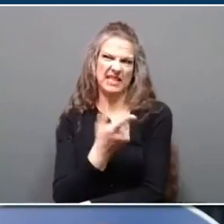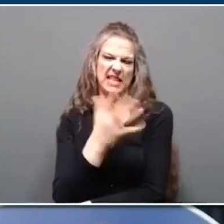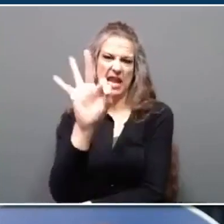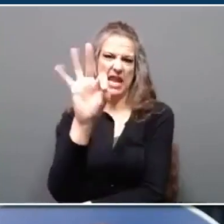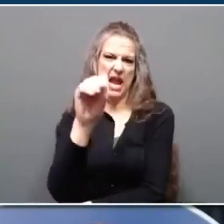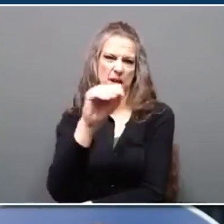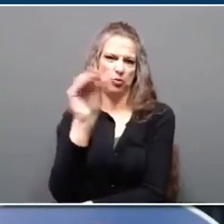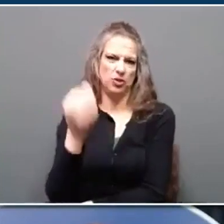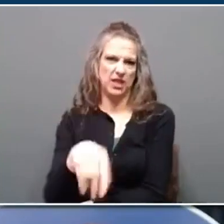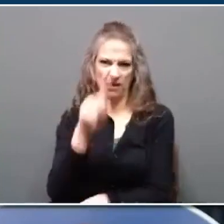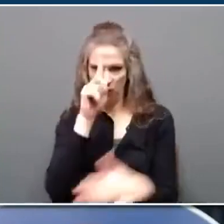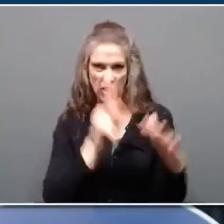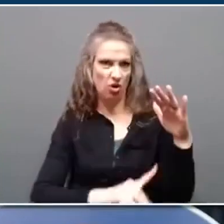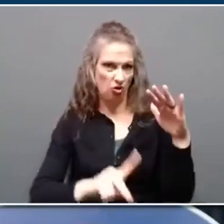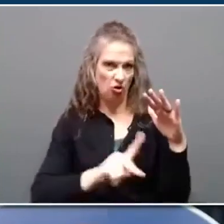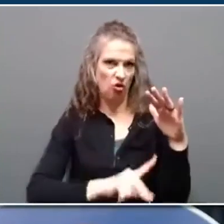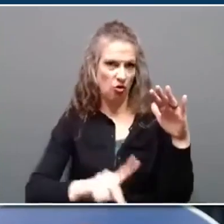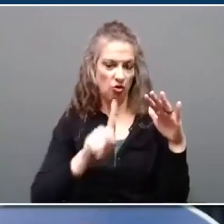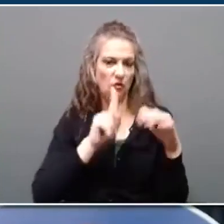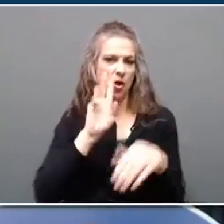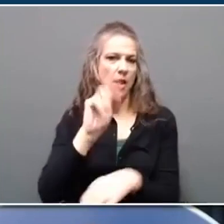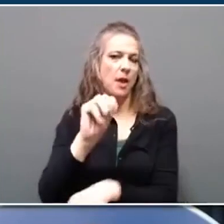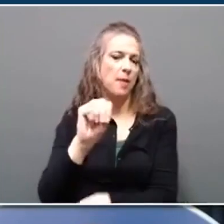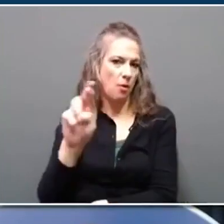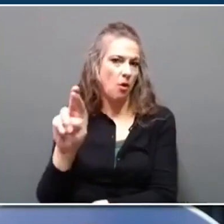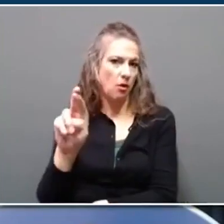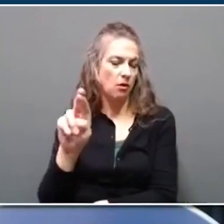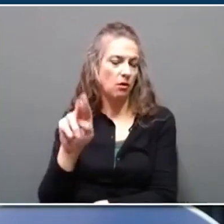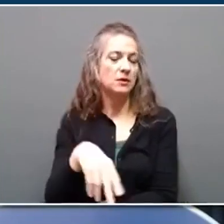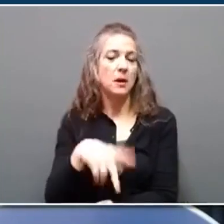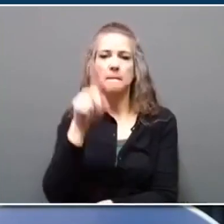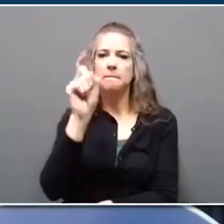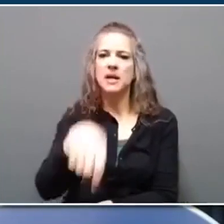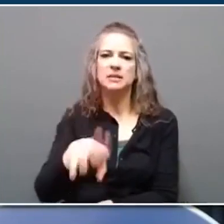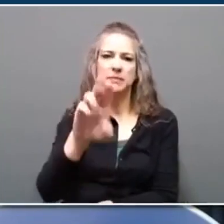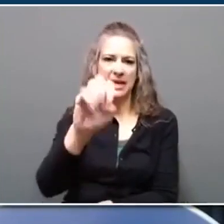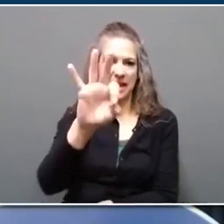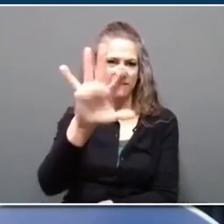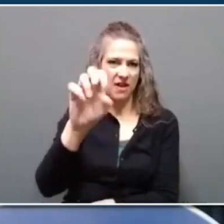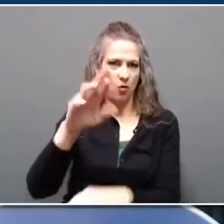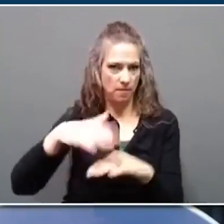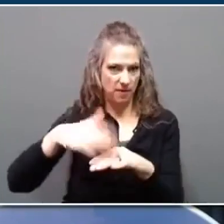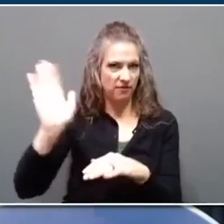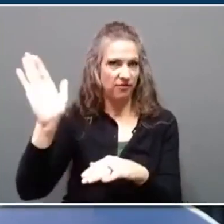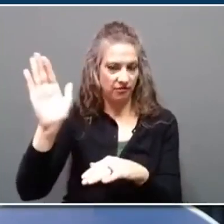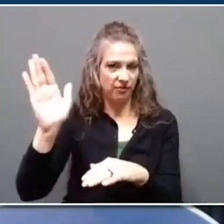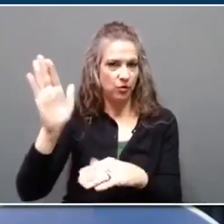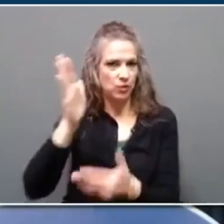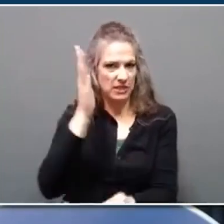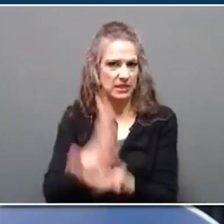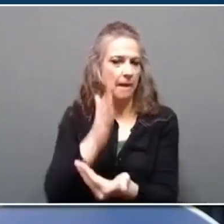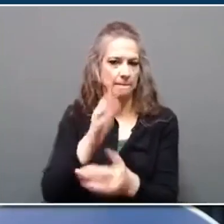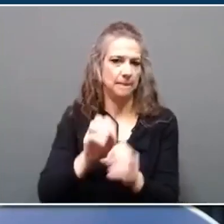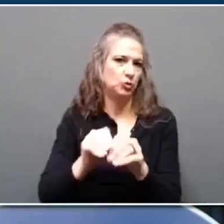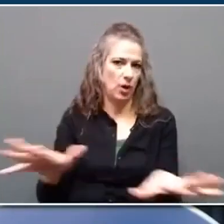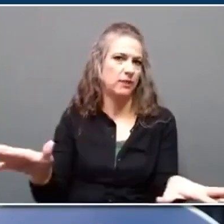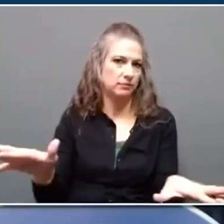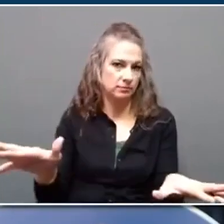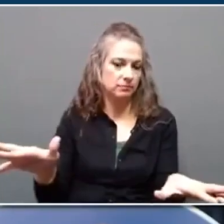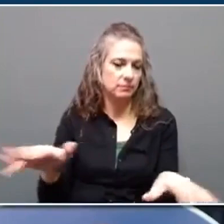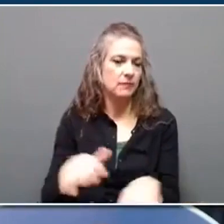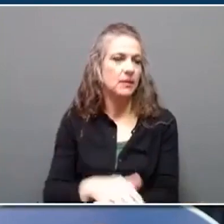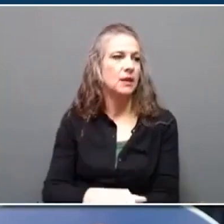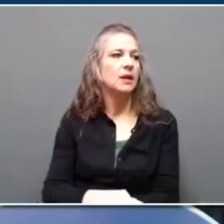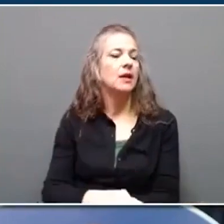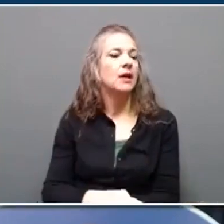kindergartners for measles, mumps, rubella, and it has to be 95% or higher to stop transmission. And this is not